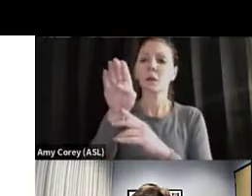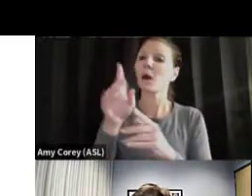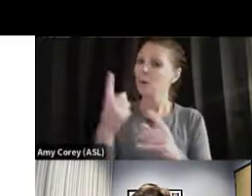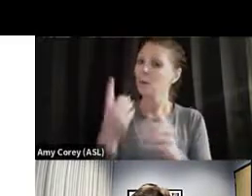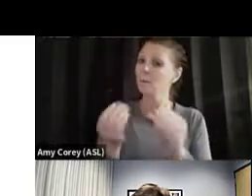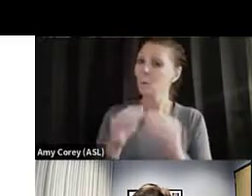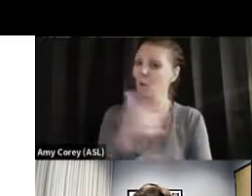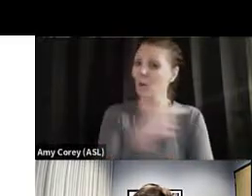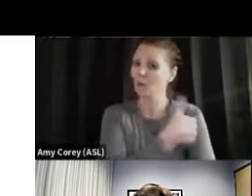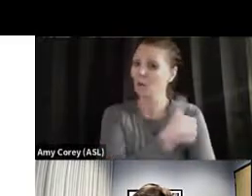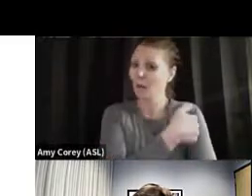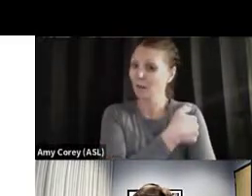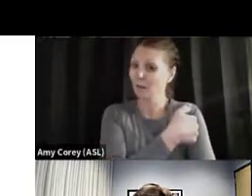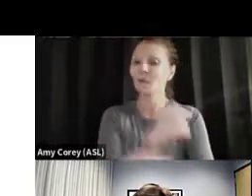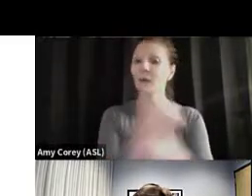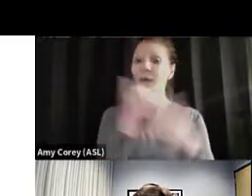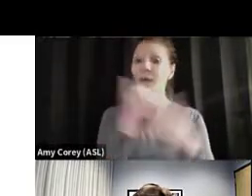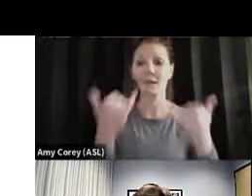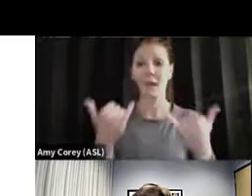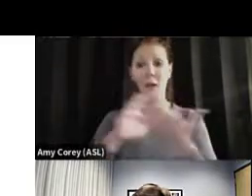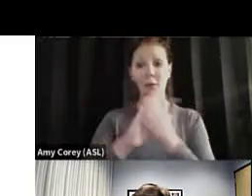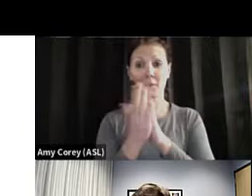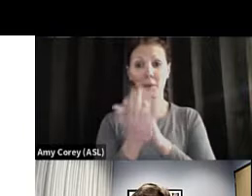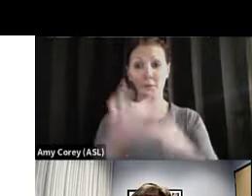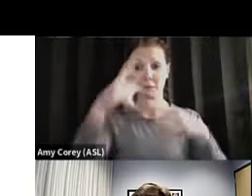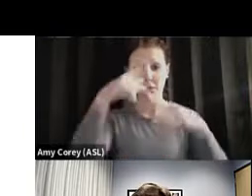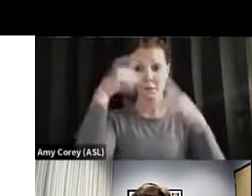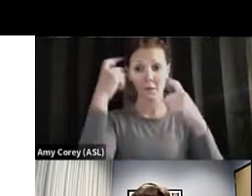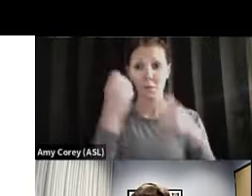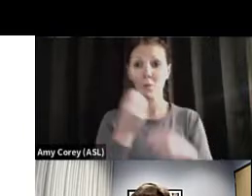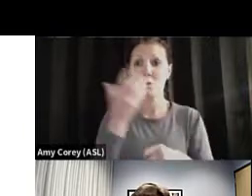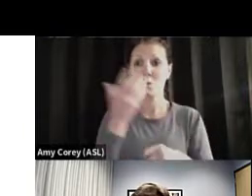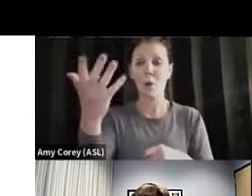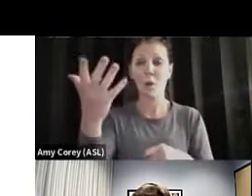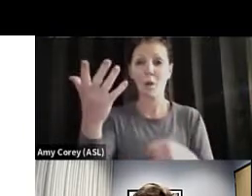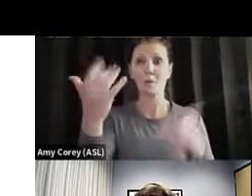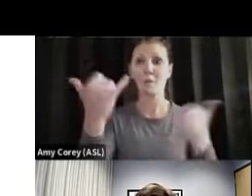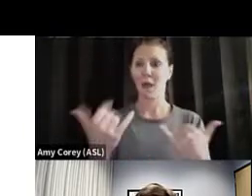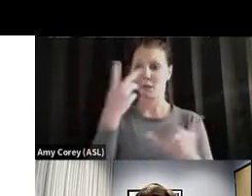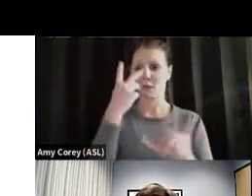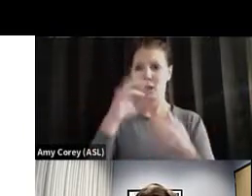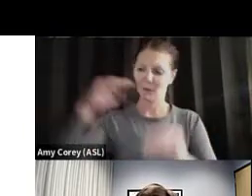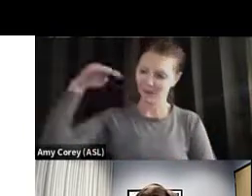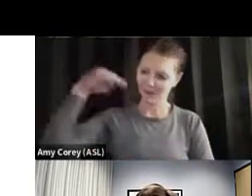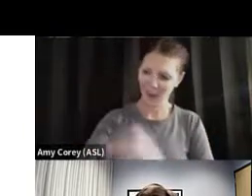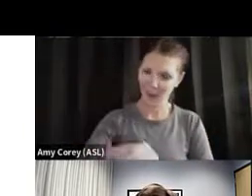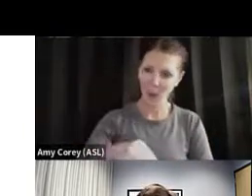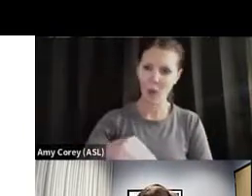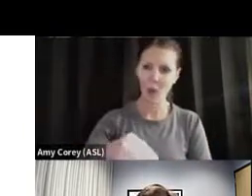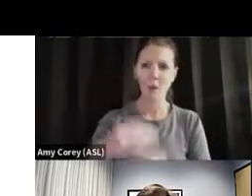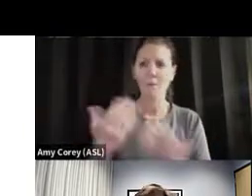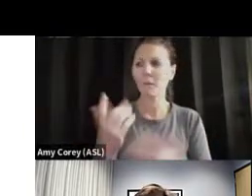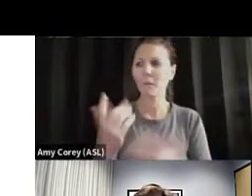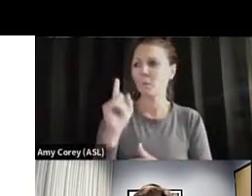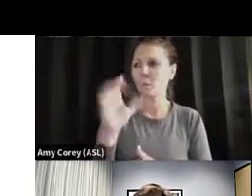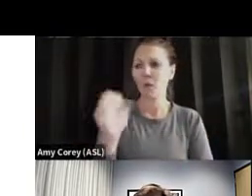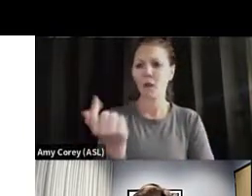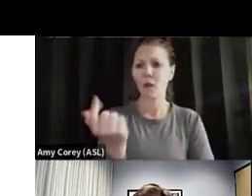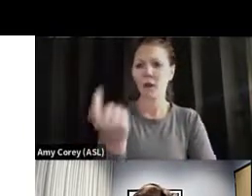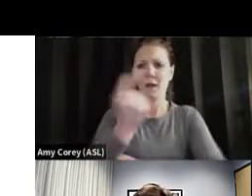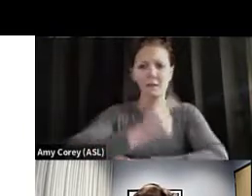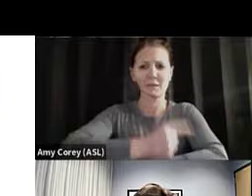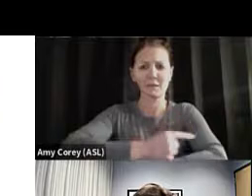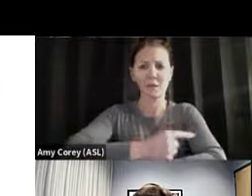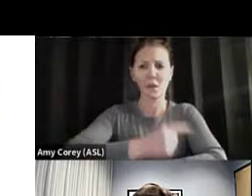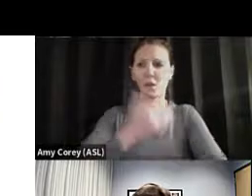warmer weather comes in, and there was a very significant drop in cases. We were down to about 100 per day, new cases, really good